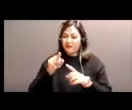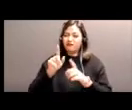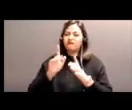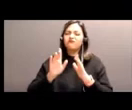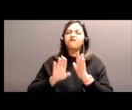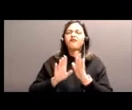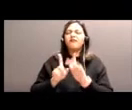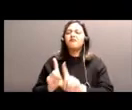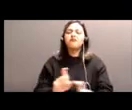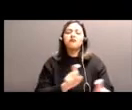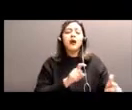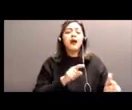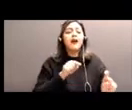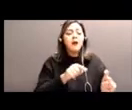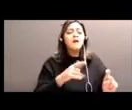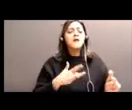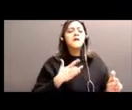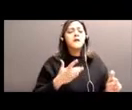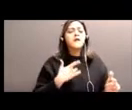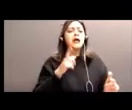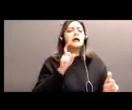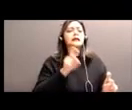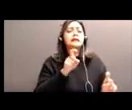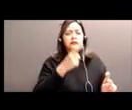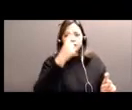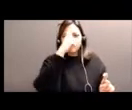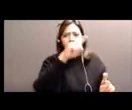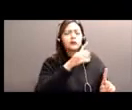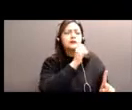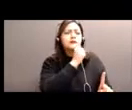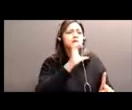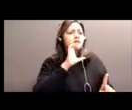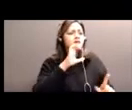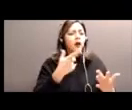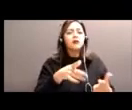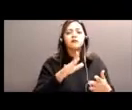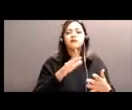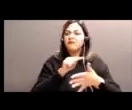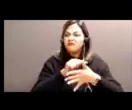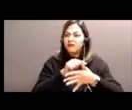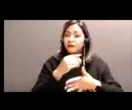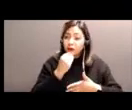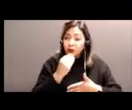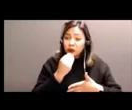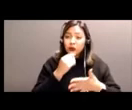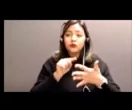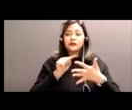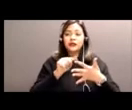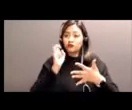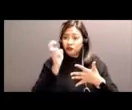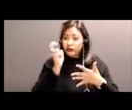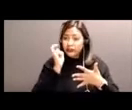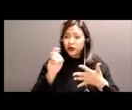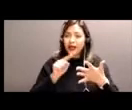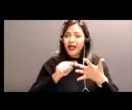age in place? Food, transportation, life care.